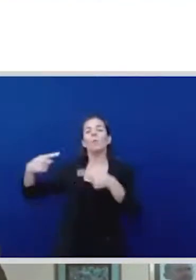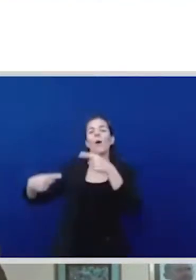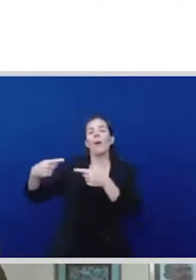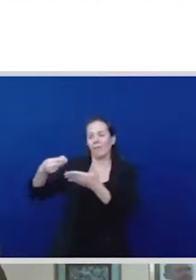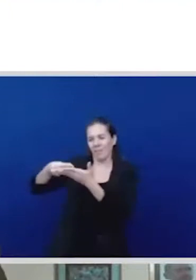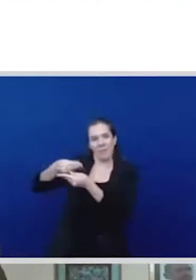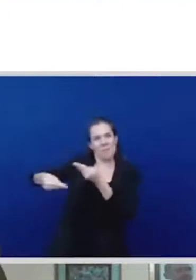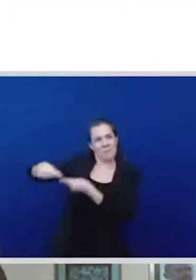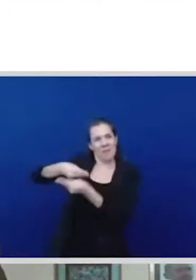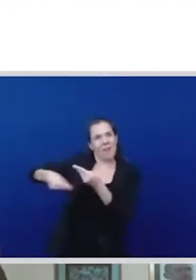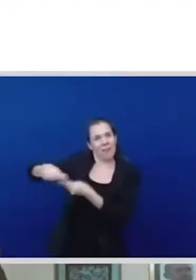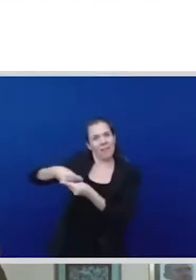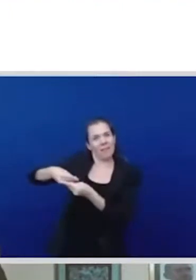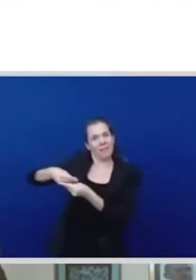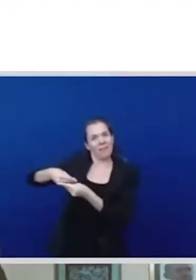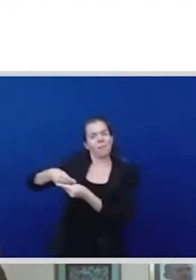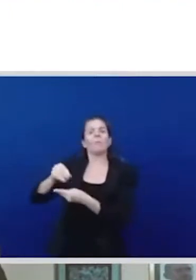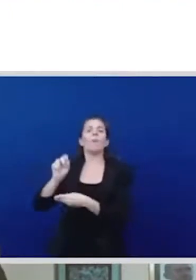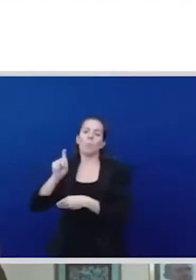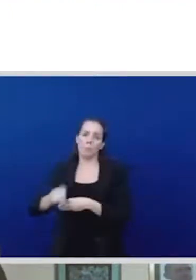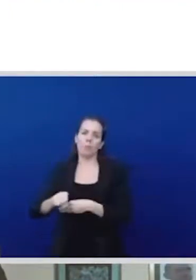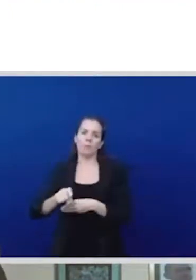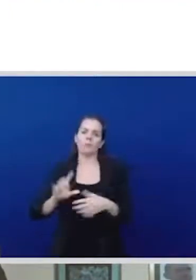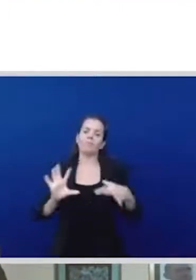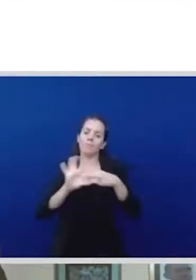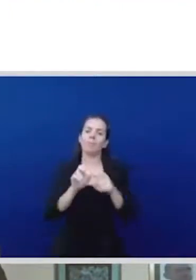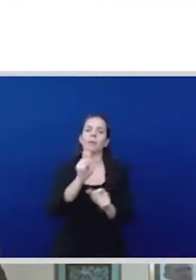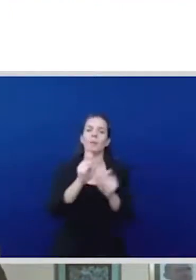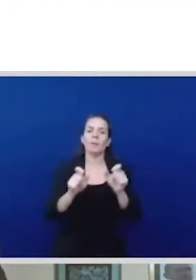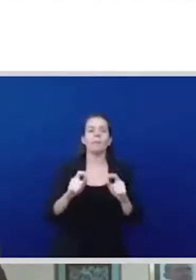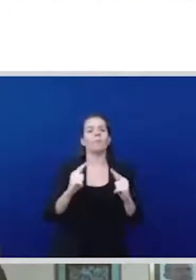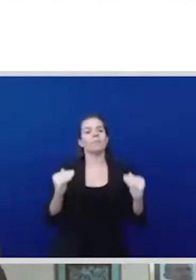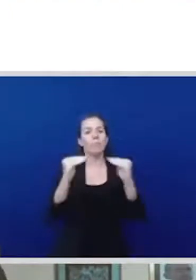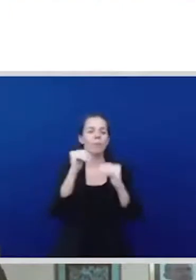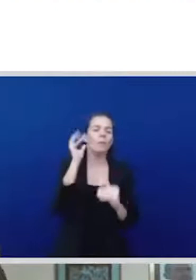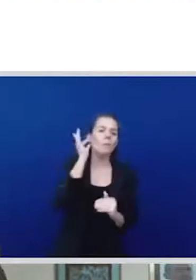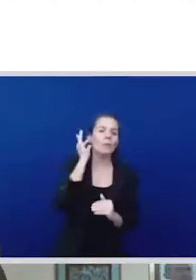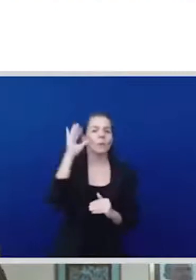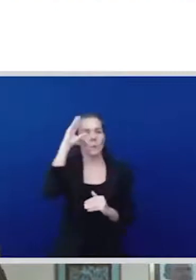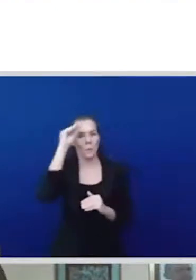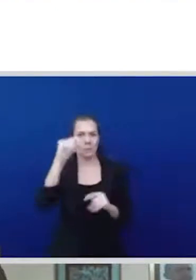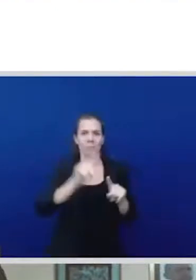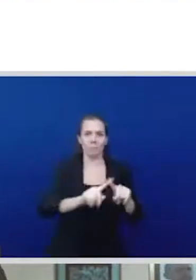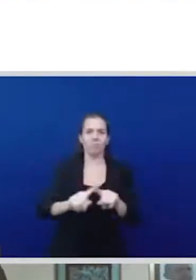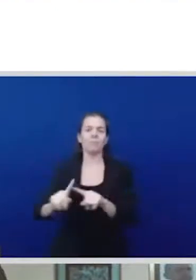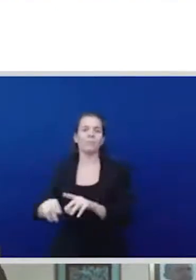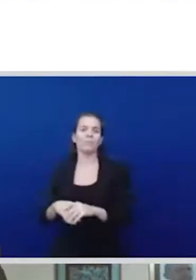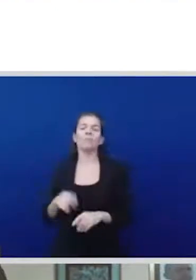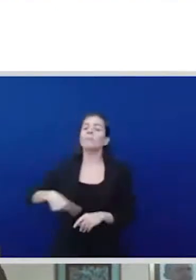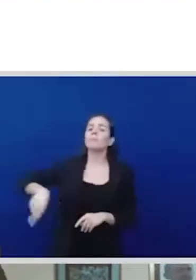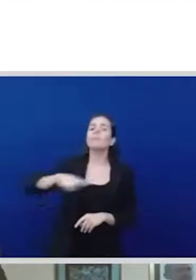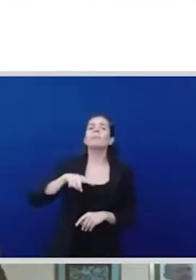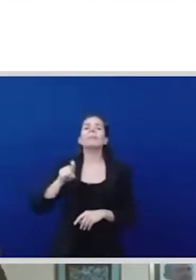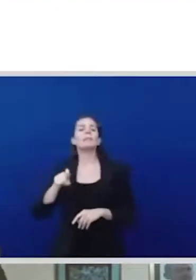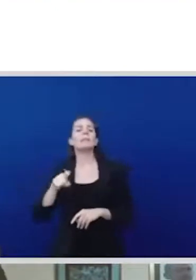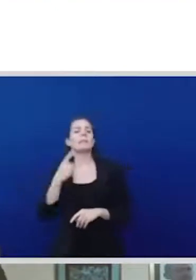go and we also must link up with grassroots women and men who are doing work on the